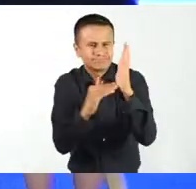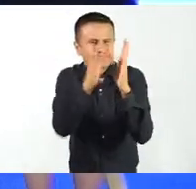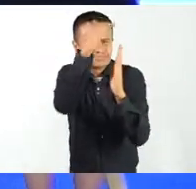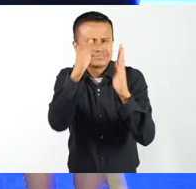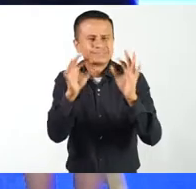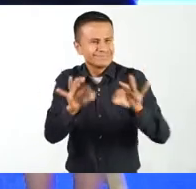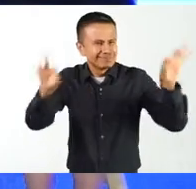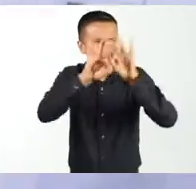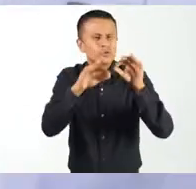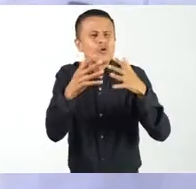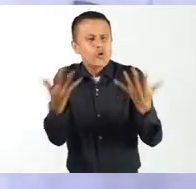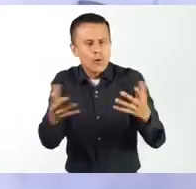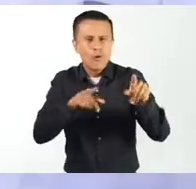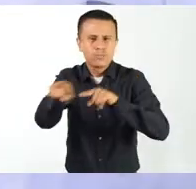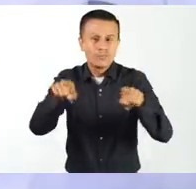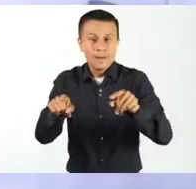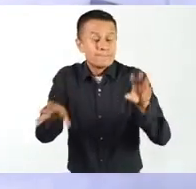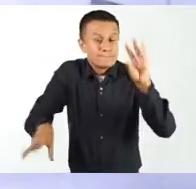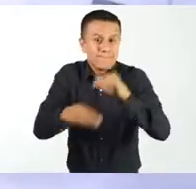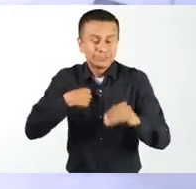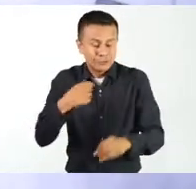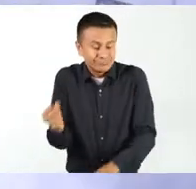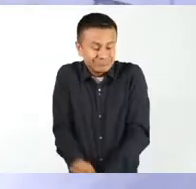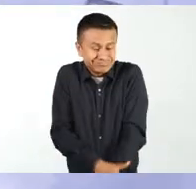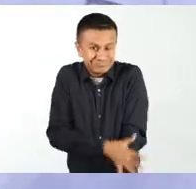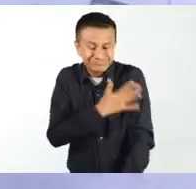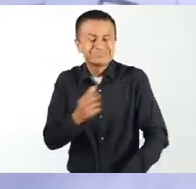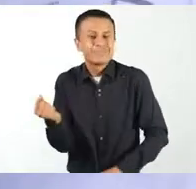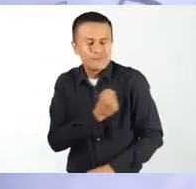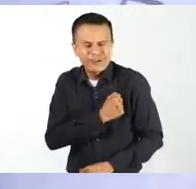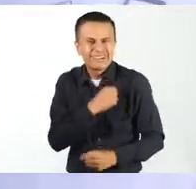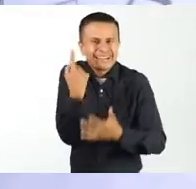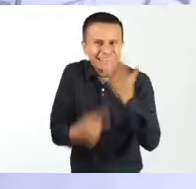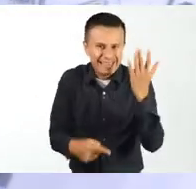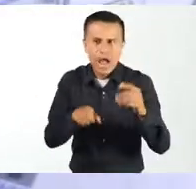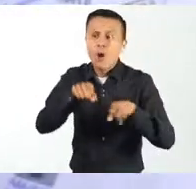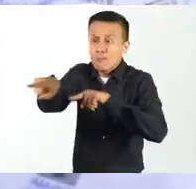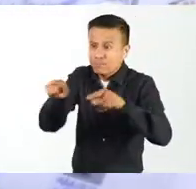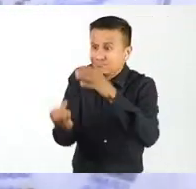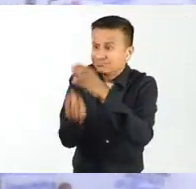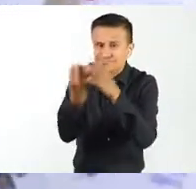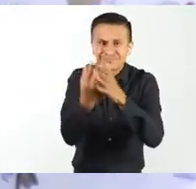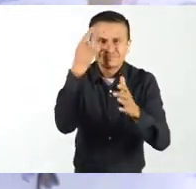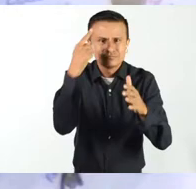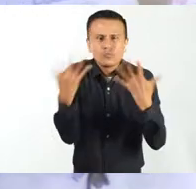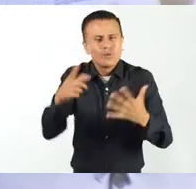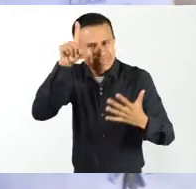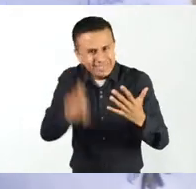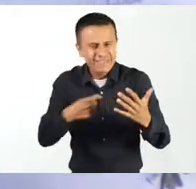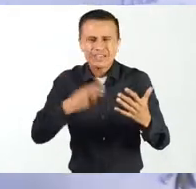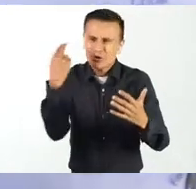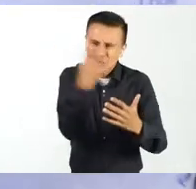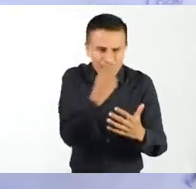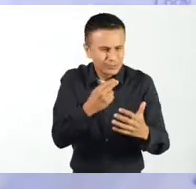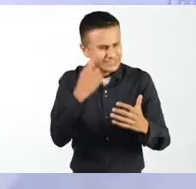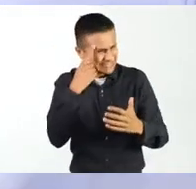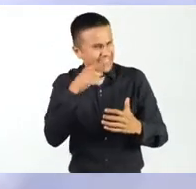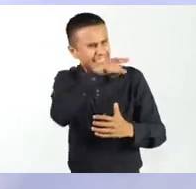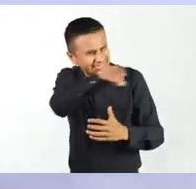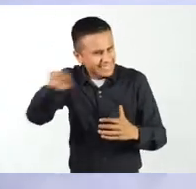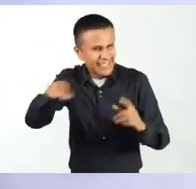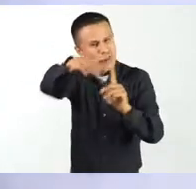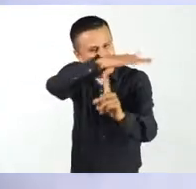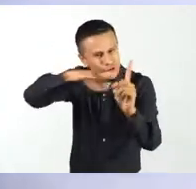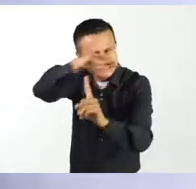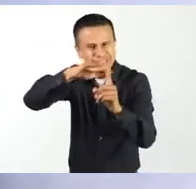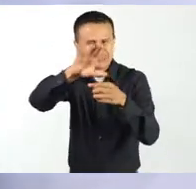we're thinking very high level broadly what needs to happen. But what has fascinated me is that what has come up again and again is the need to engage